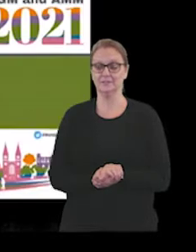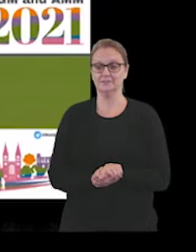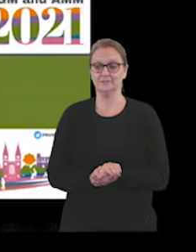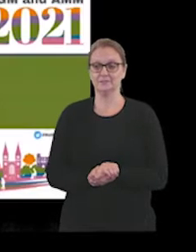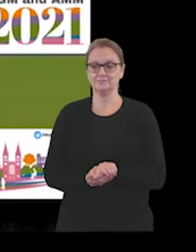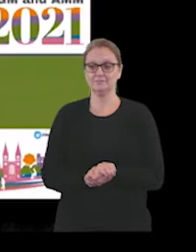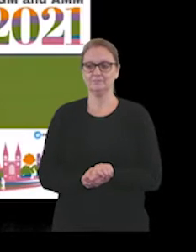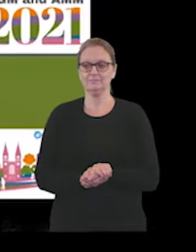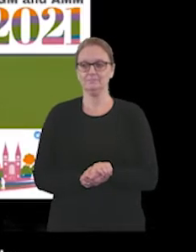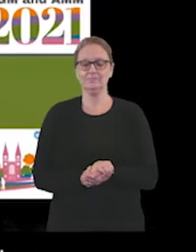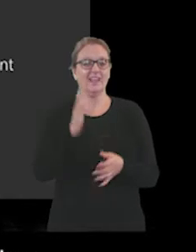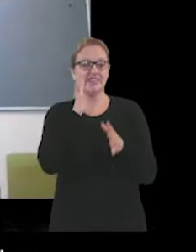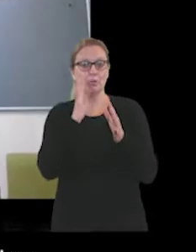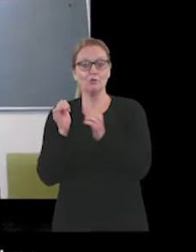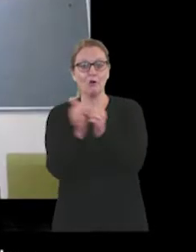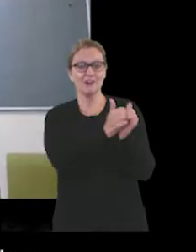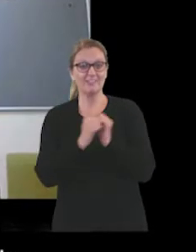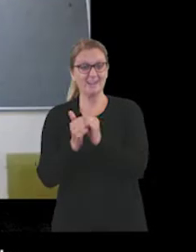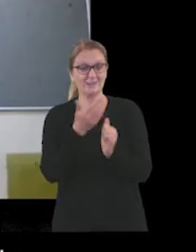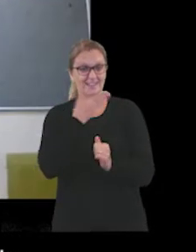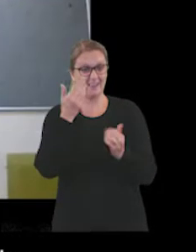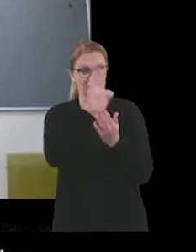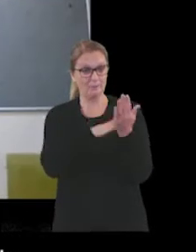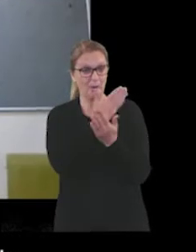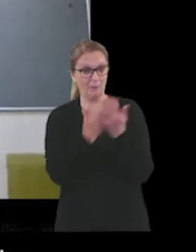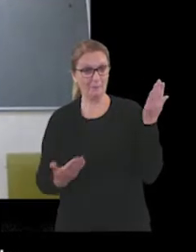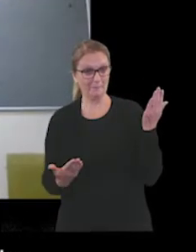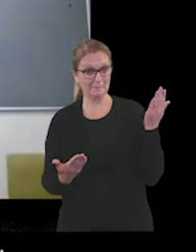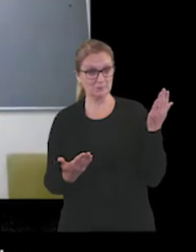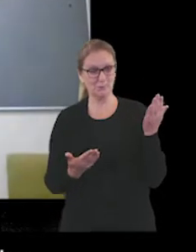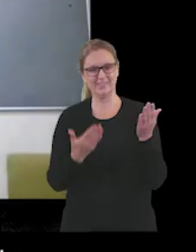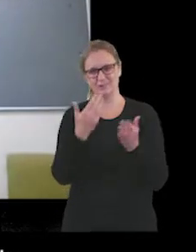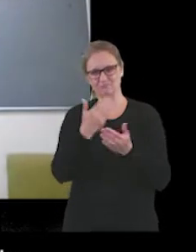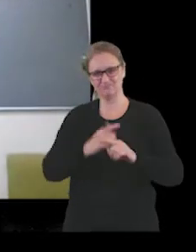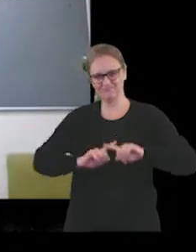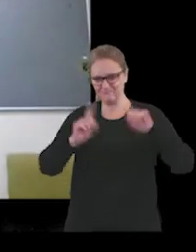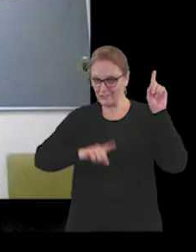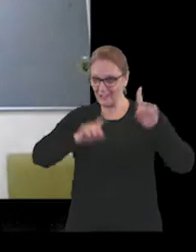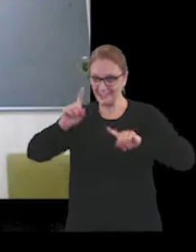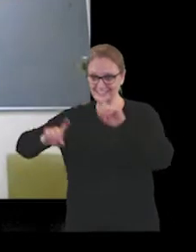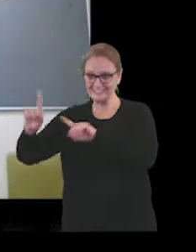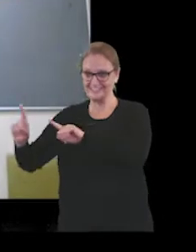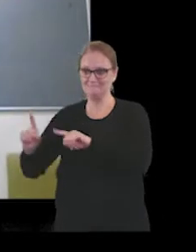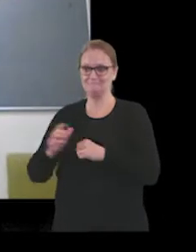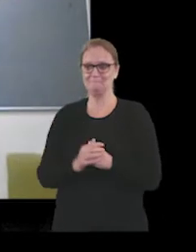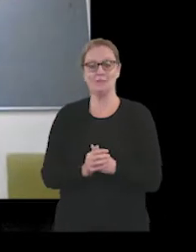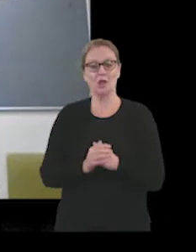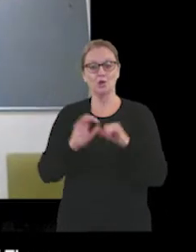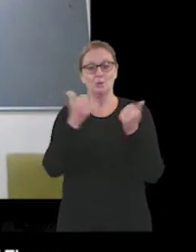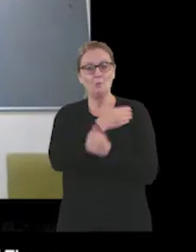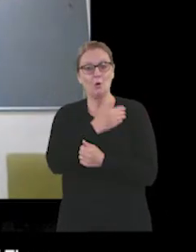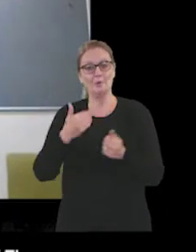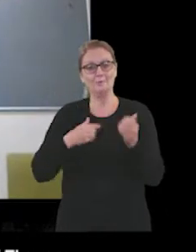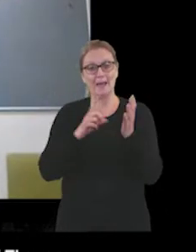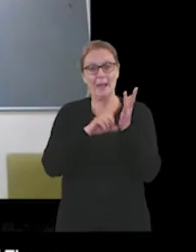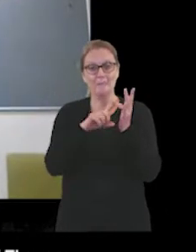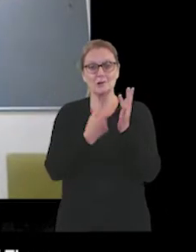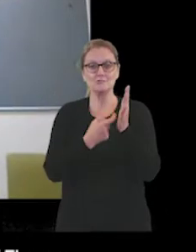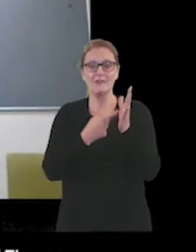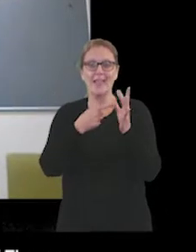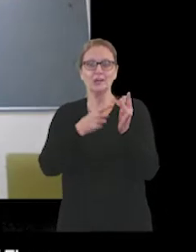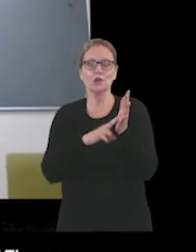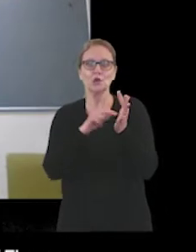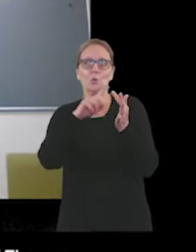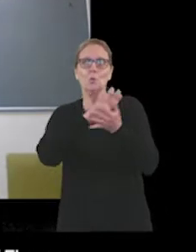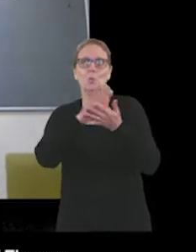I think we'll all agree that was a lovely set of poems there with some real variety. Good morning, I'm Lorraine Hooper. I'm the Trust's Director